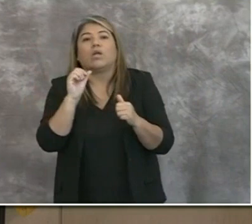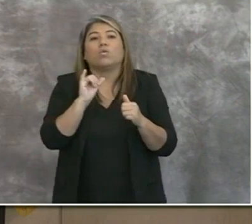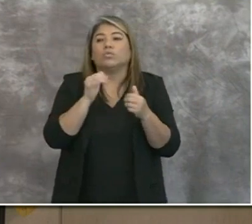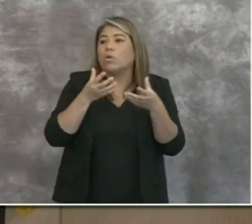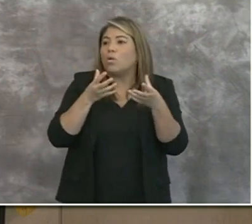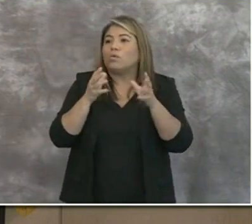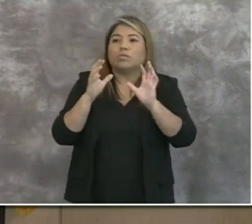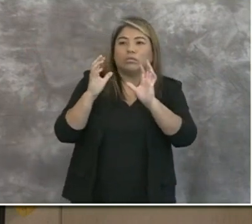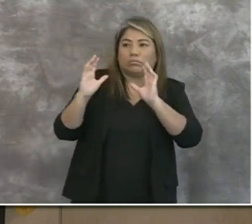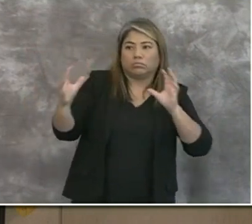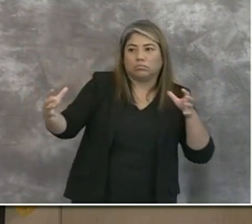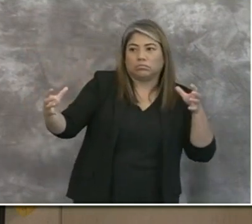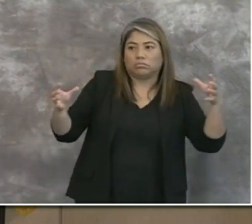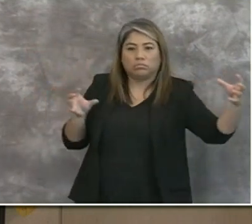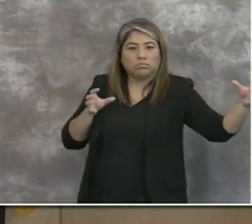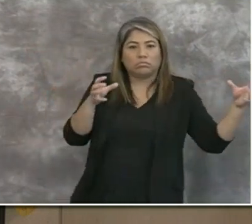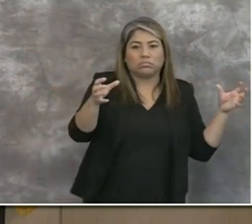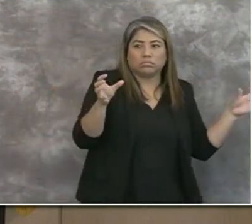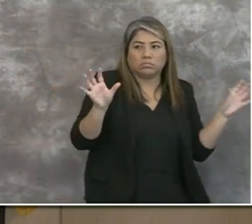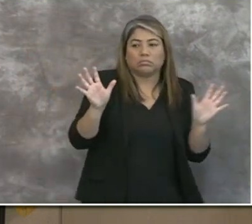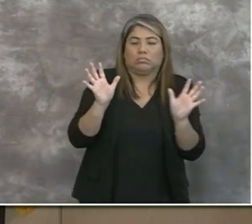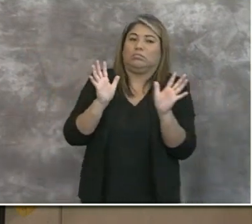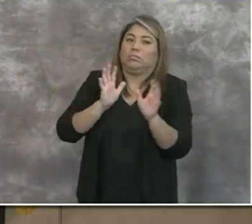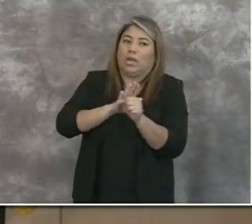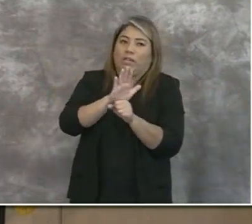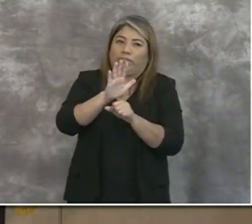all of those groups are physically distanced from each other.